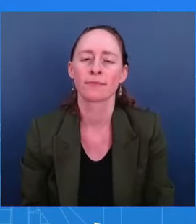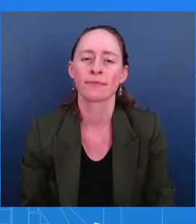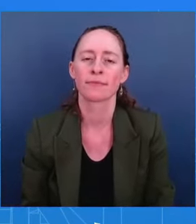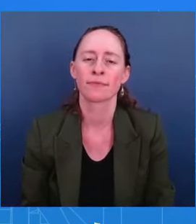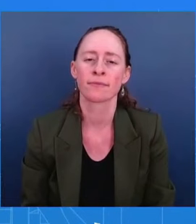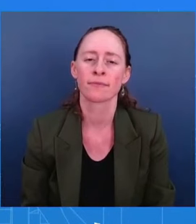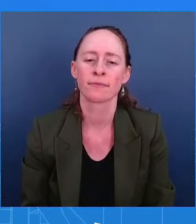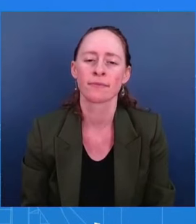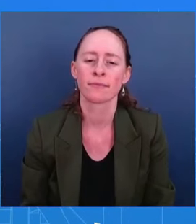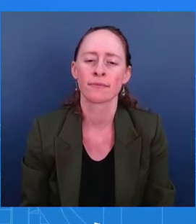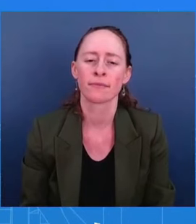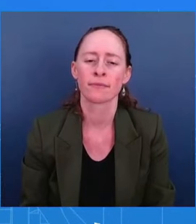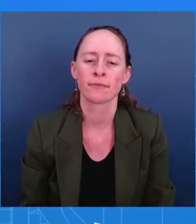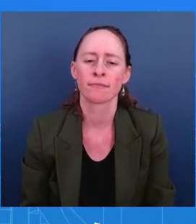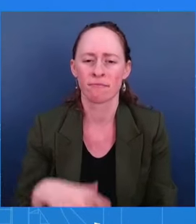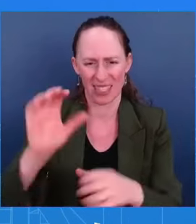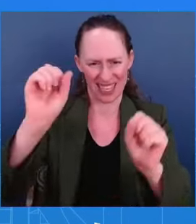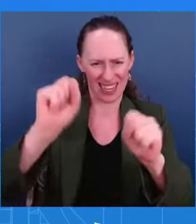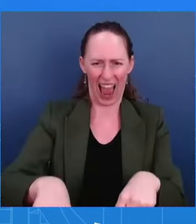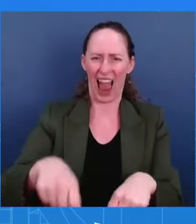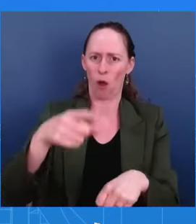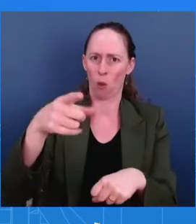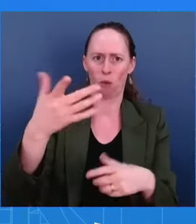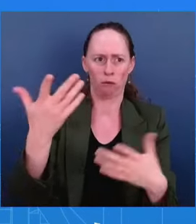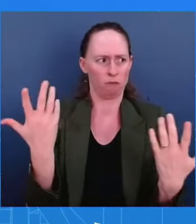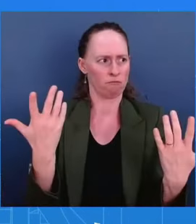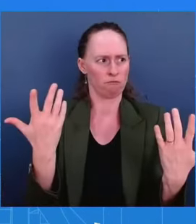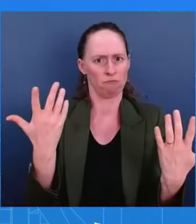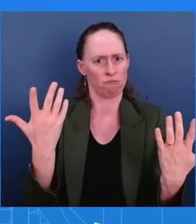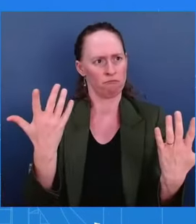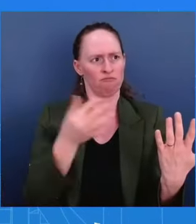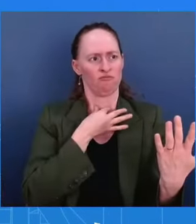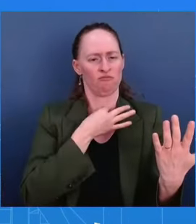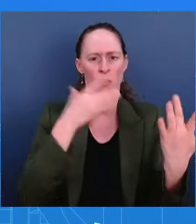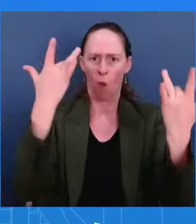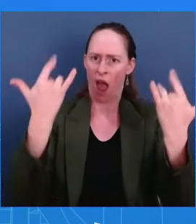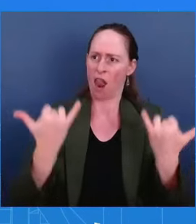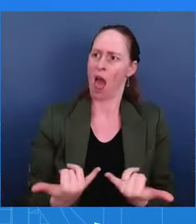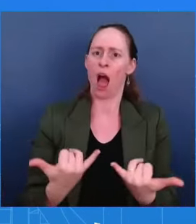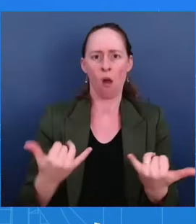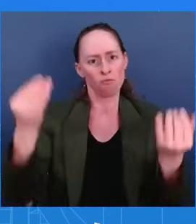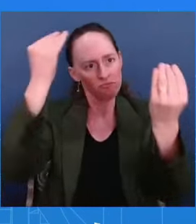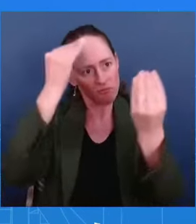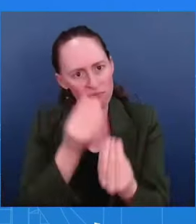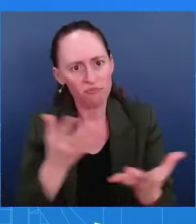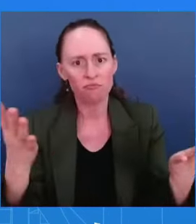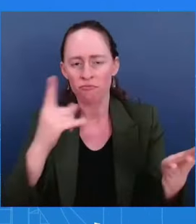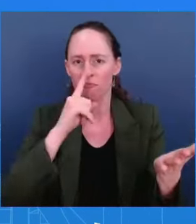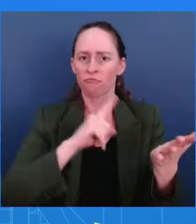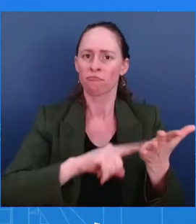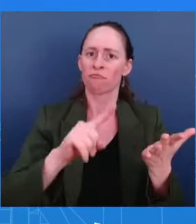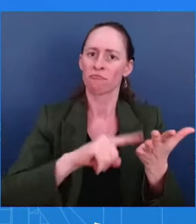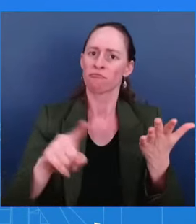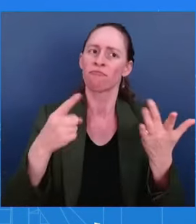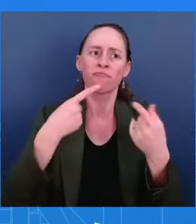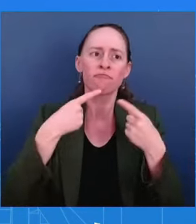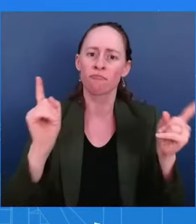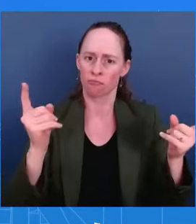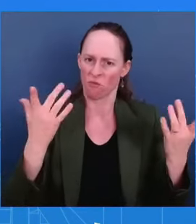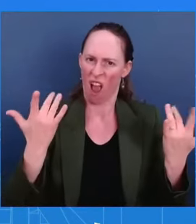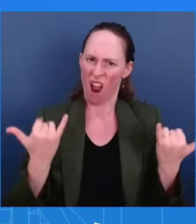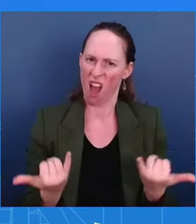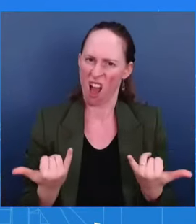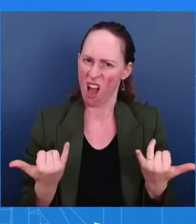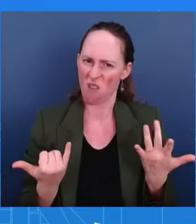secondly, do you see this as just the tip of the sword? Is there more out there? And the why now question is